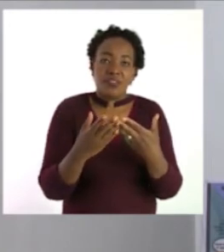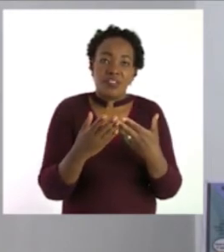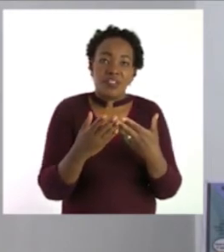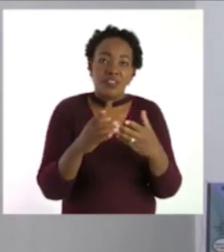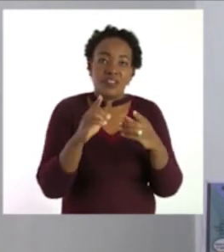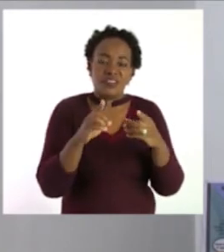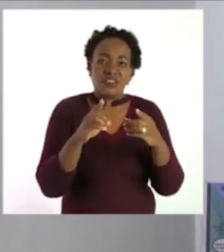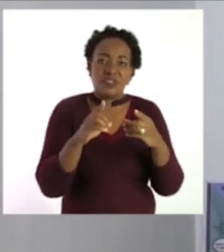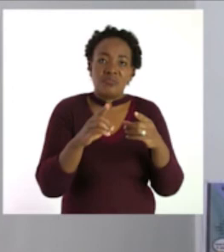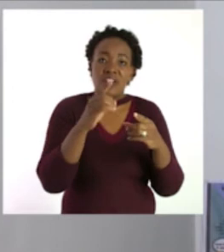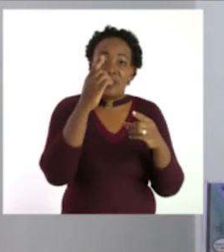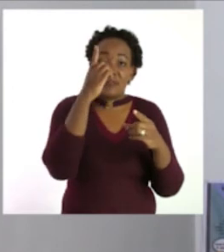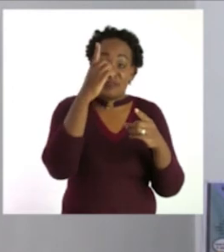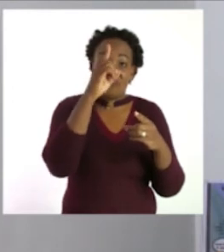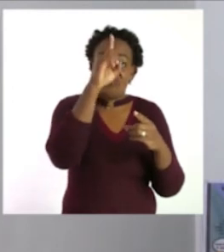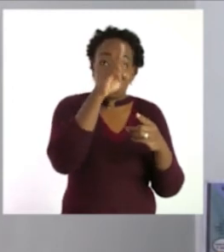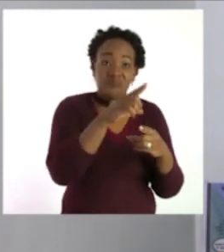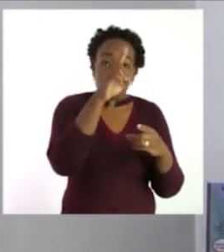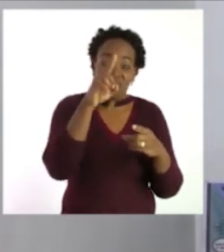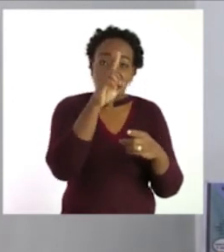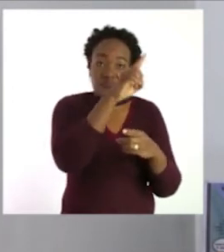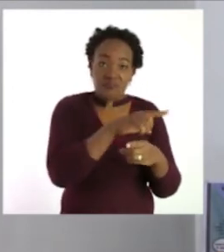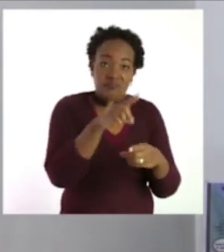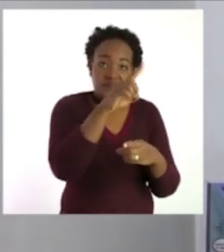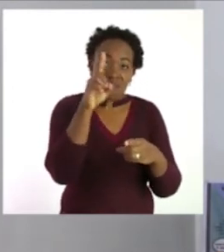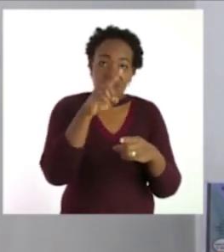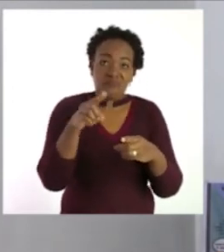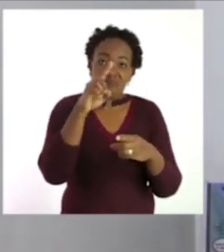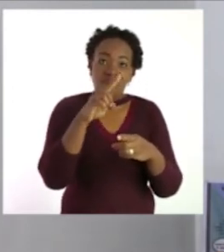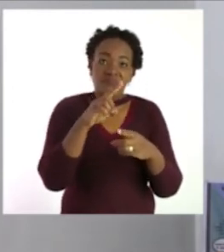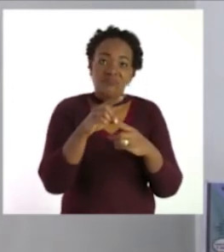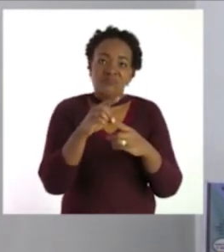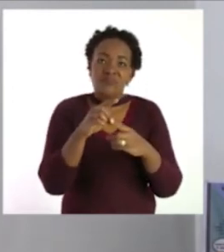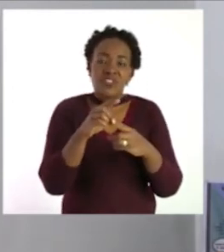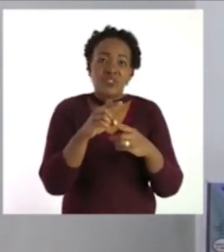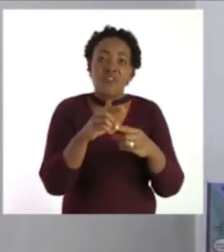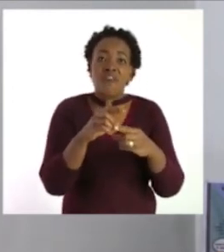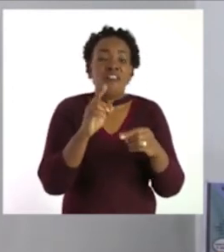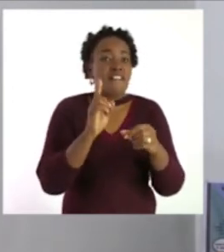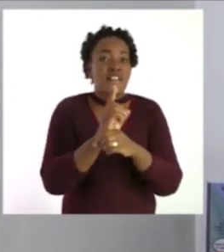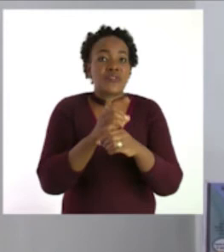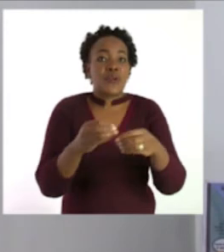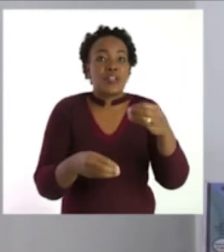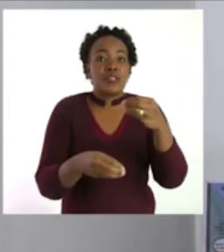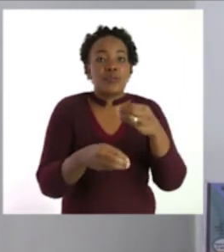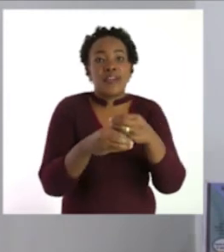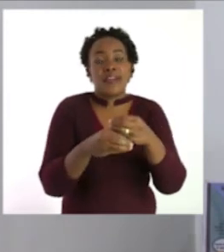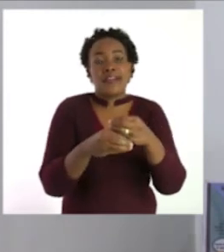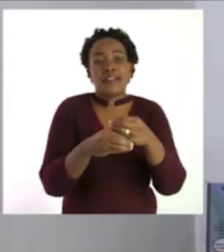cycles. First, we want to add 9 and